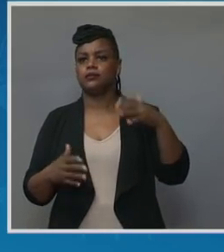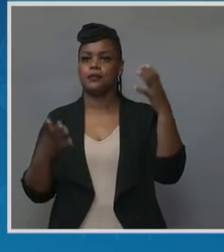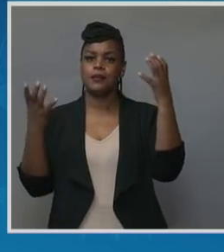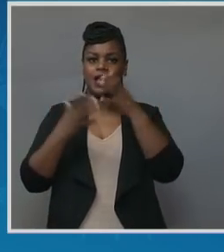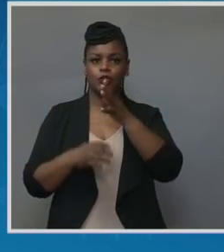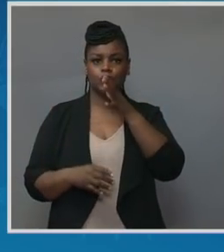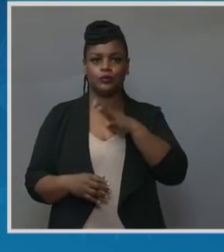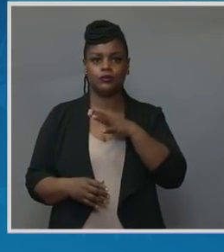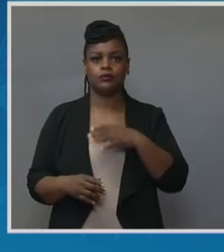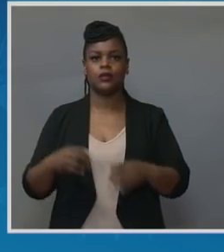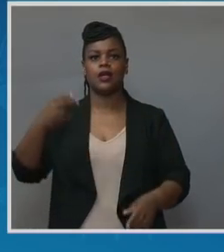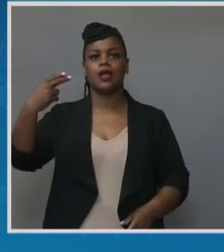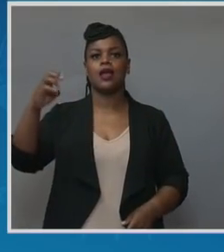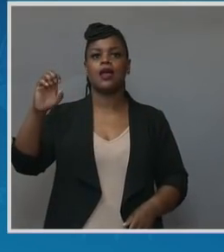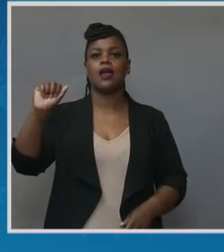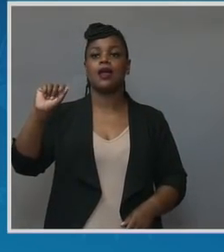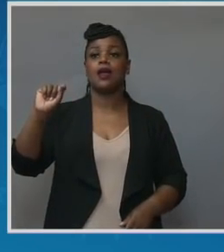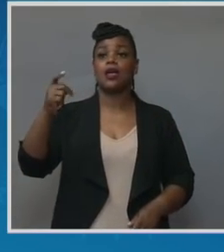Wilson,